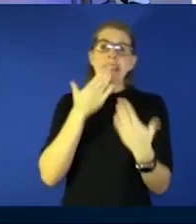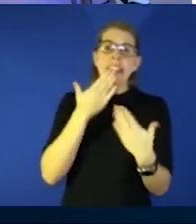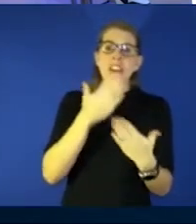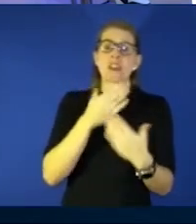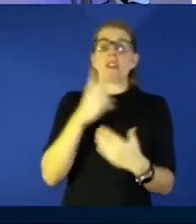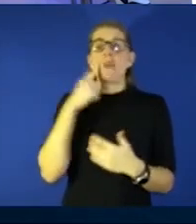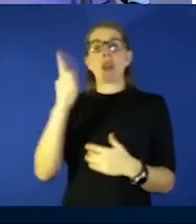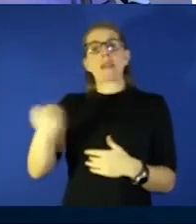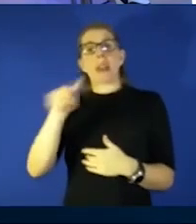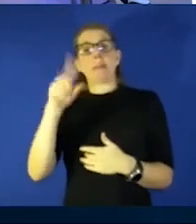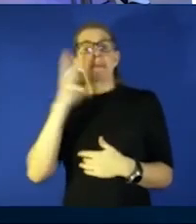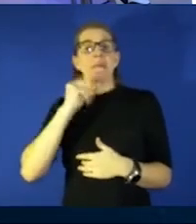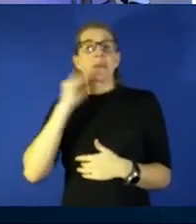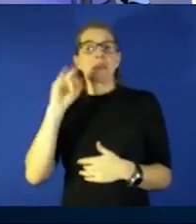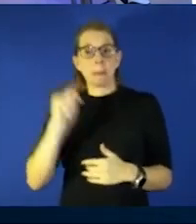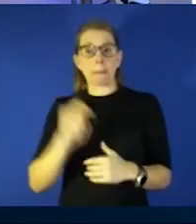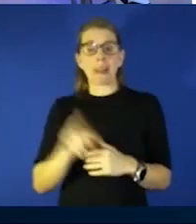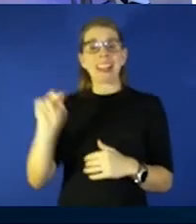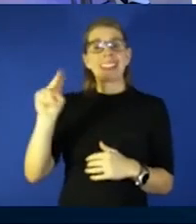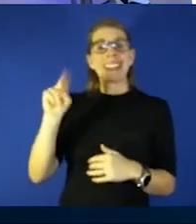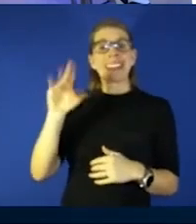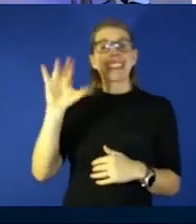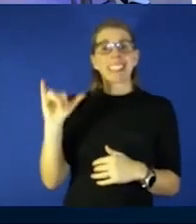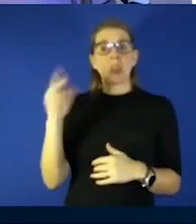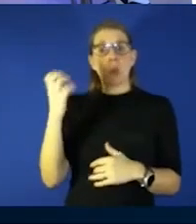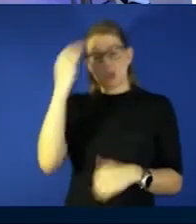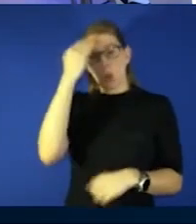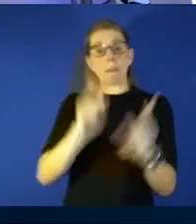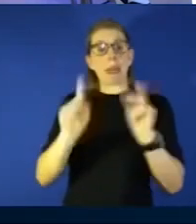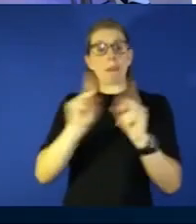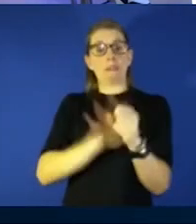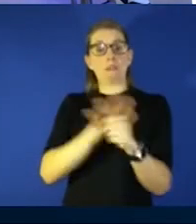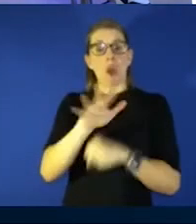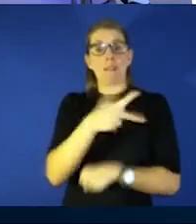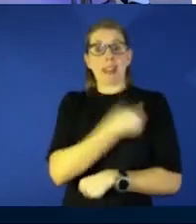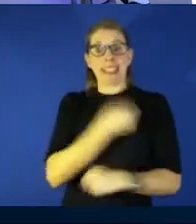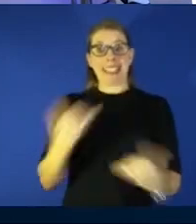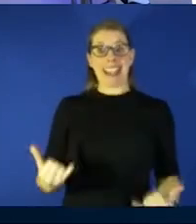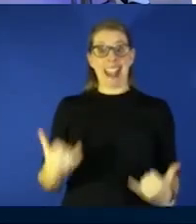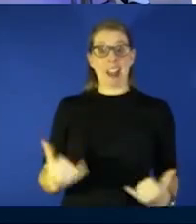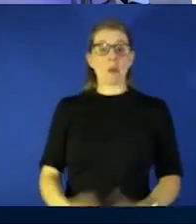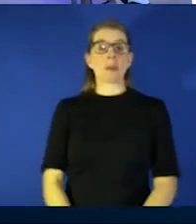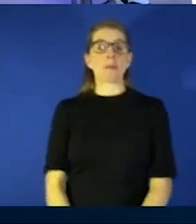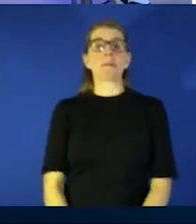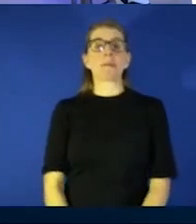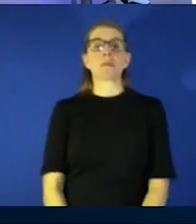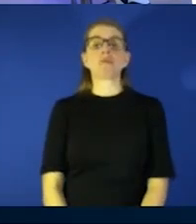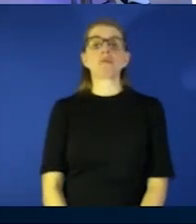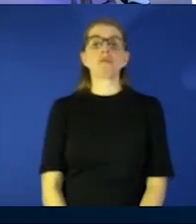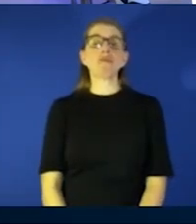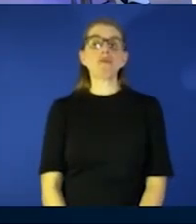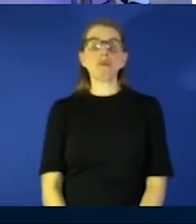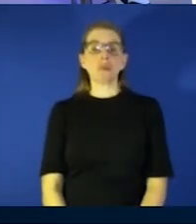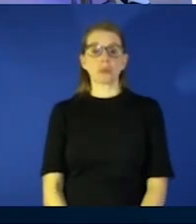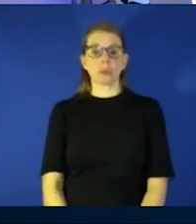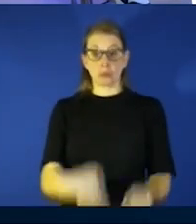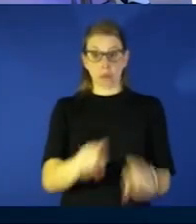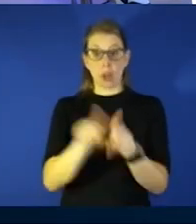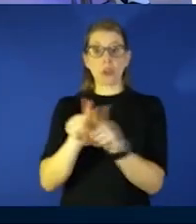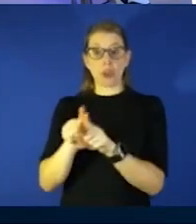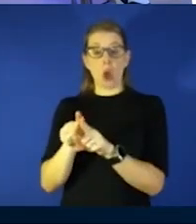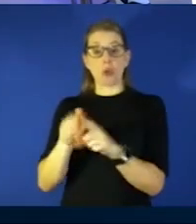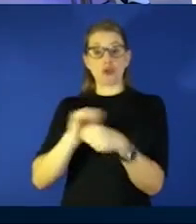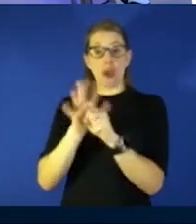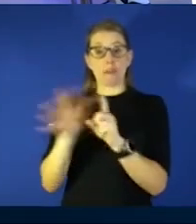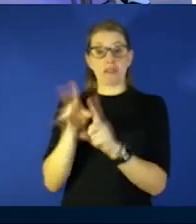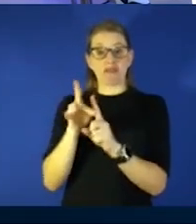sure um nancy wants to know i know so many people fully vaccinated now um so who have also had covet so should